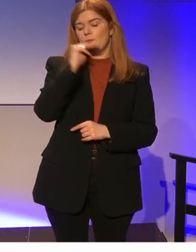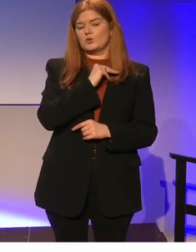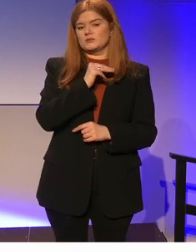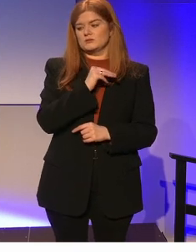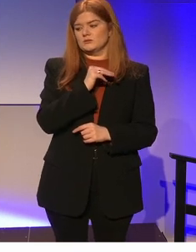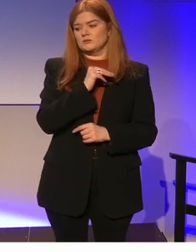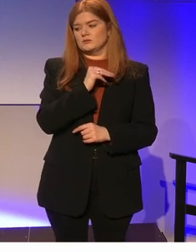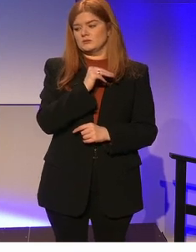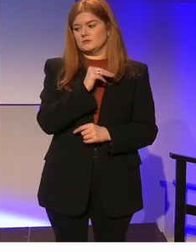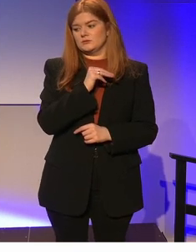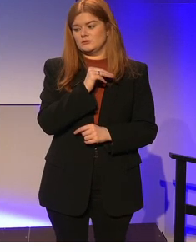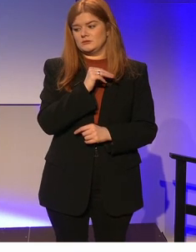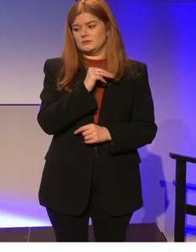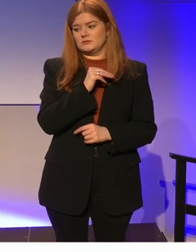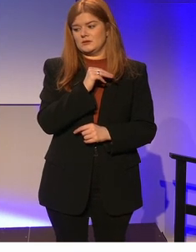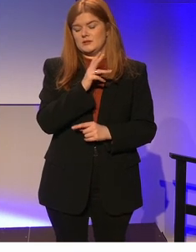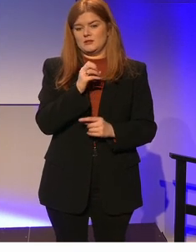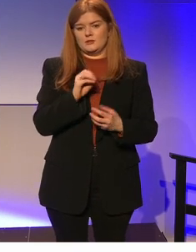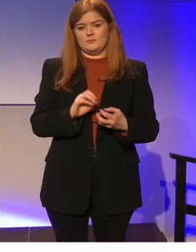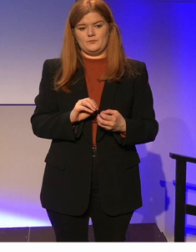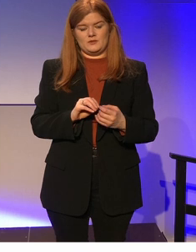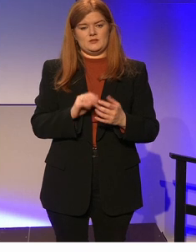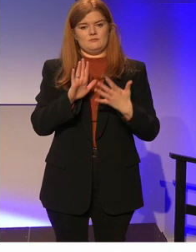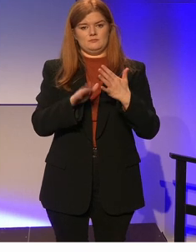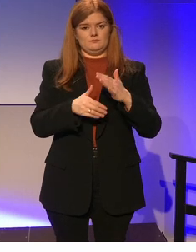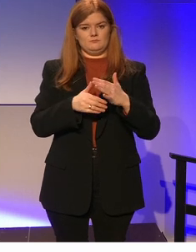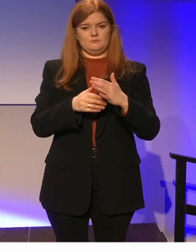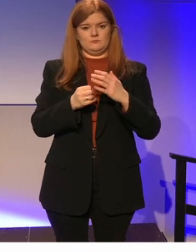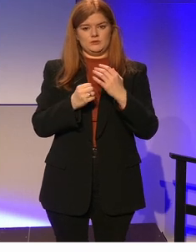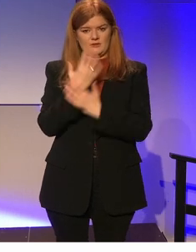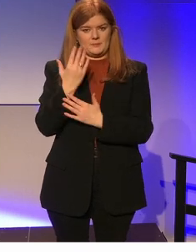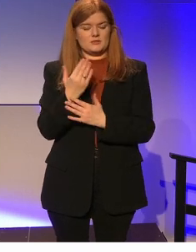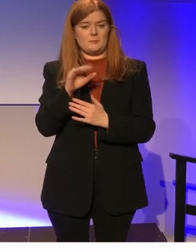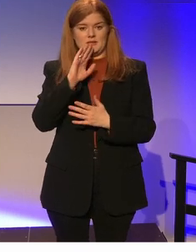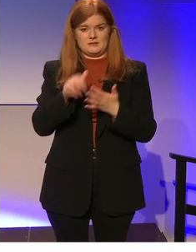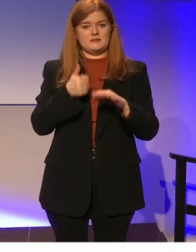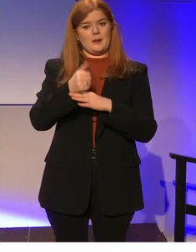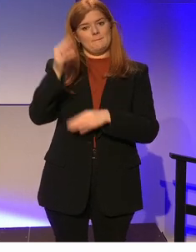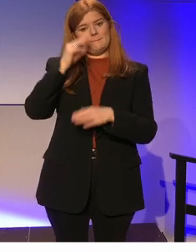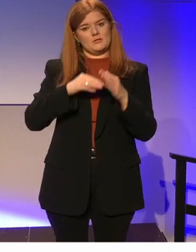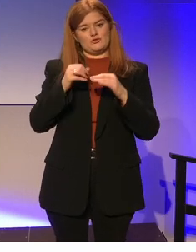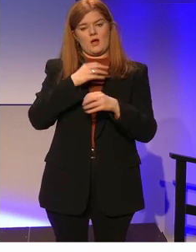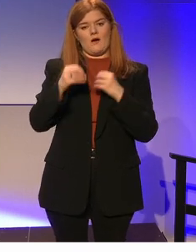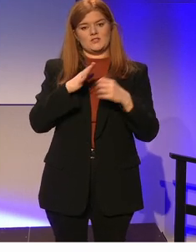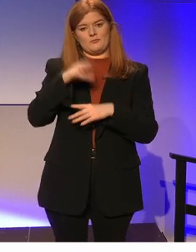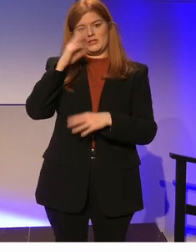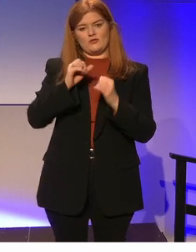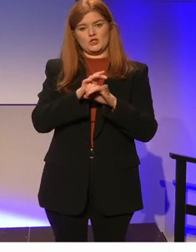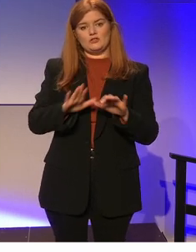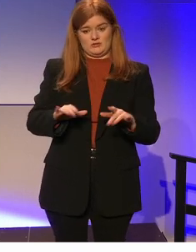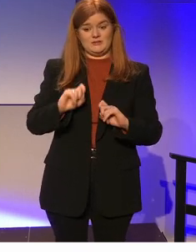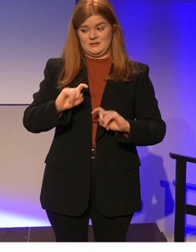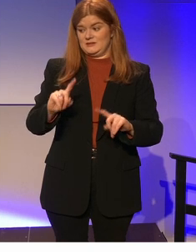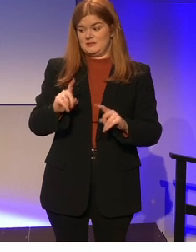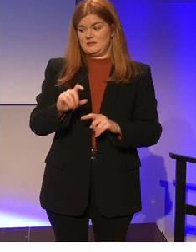development, the establishment of the Office of the Minister for Children. And this is